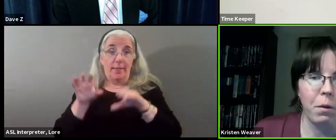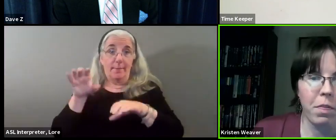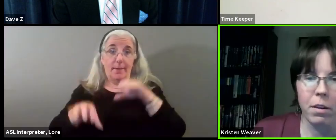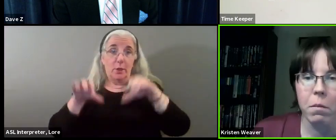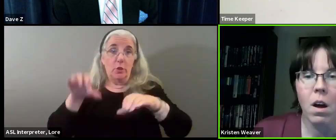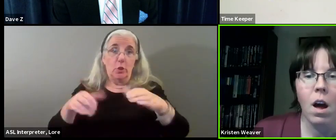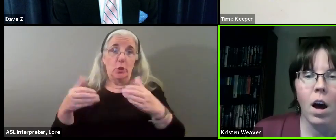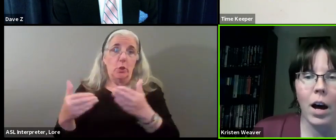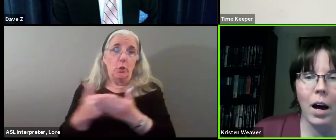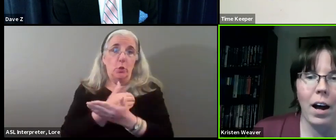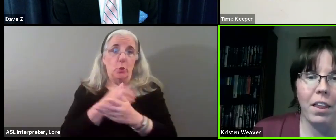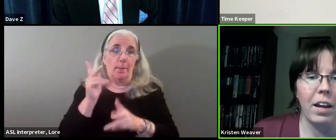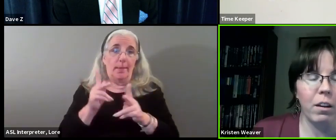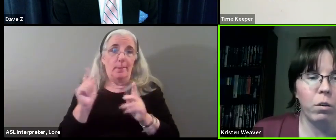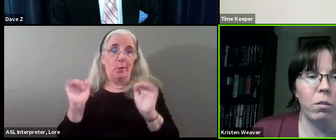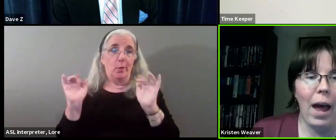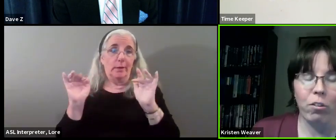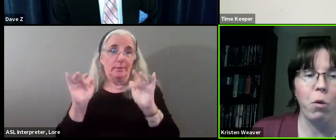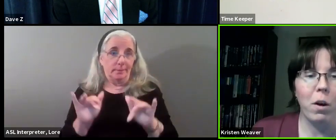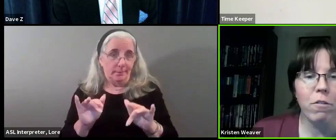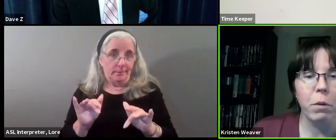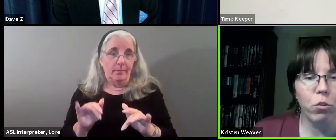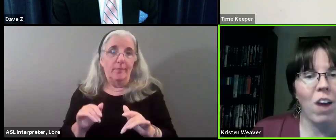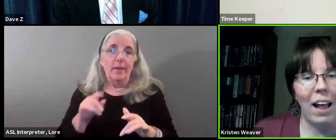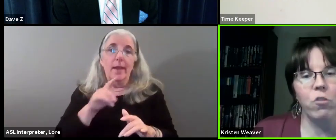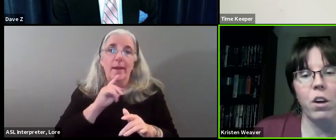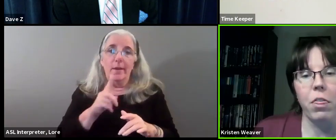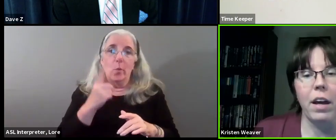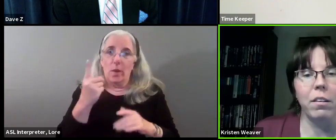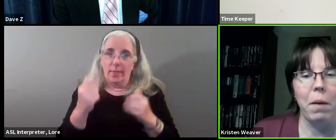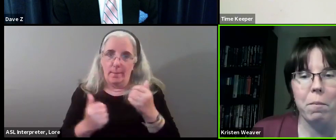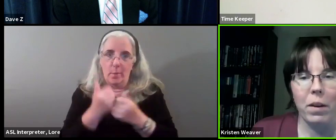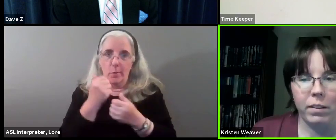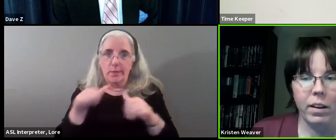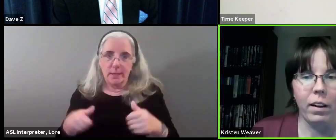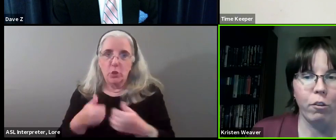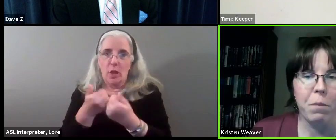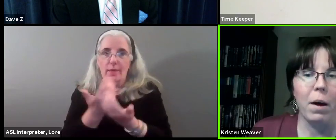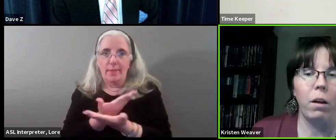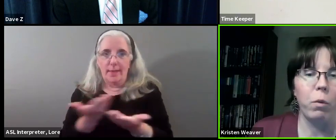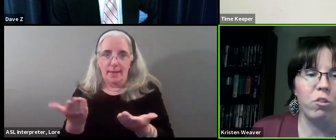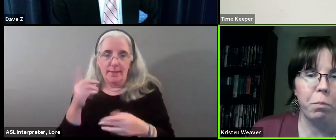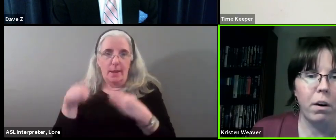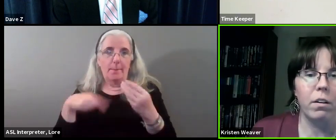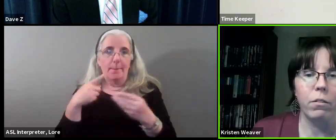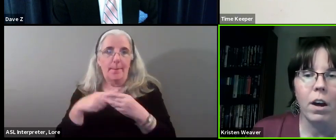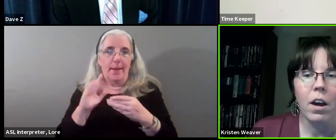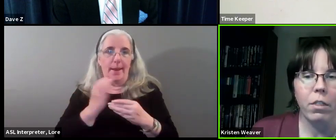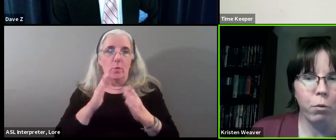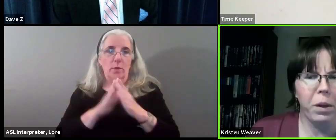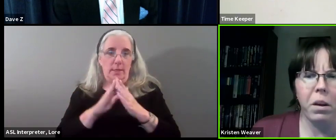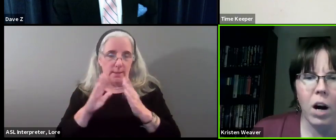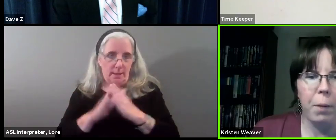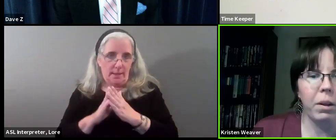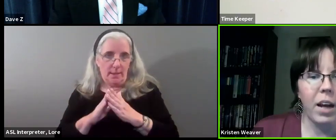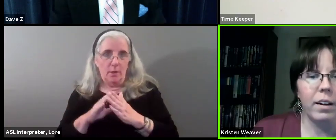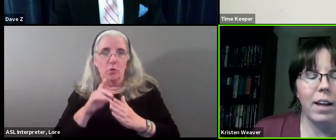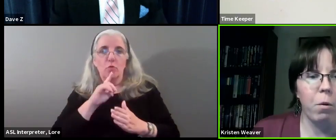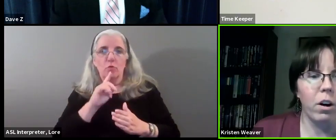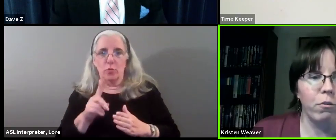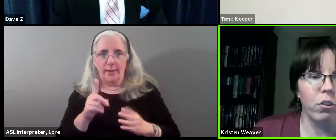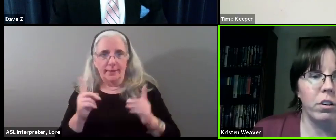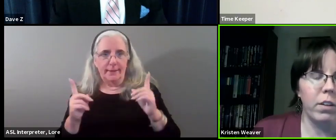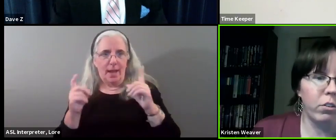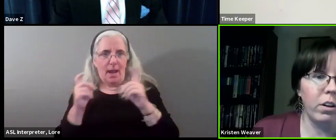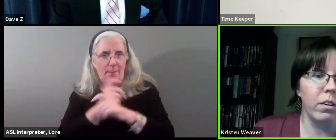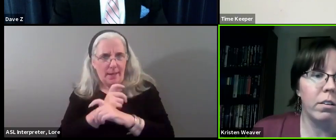that is coming with them. I think it's actually one of the most challenging things about a city like Greenbelt, which is part of this really complicated